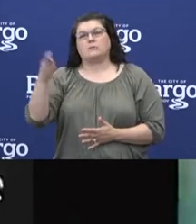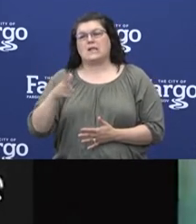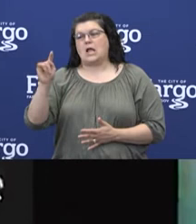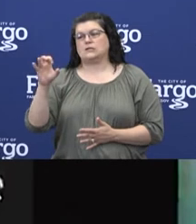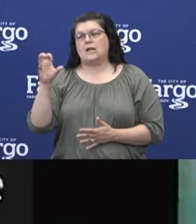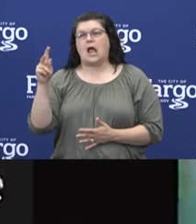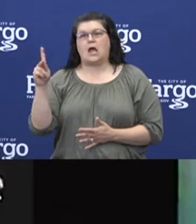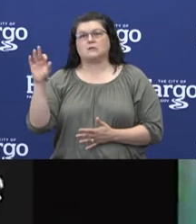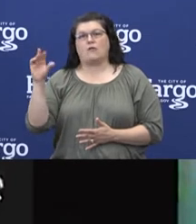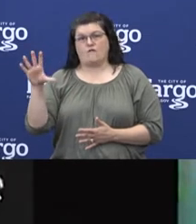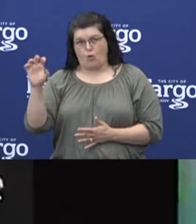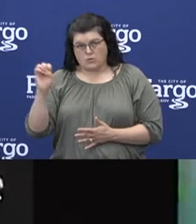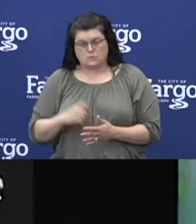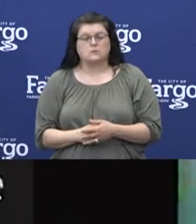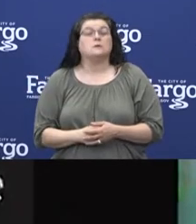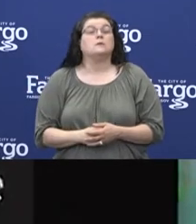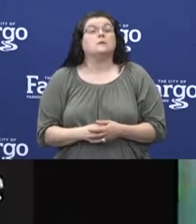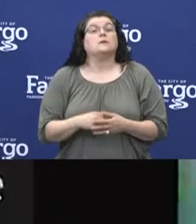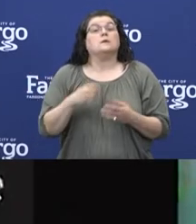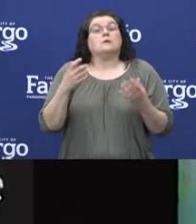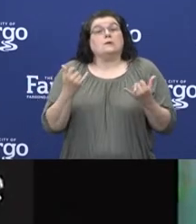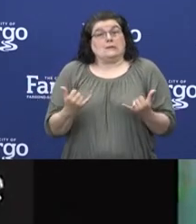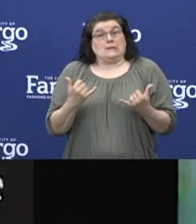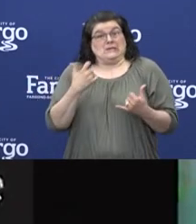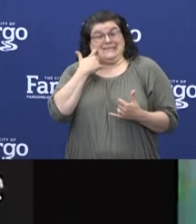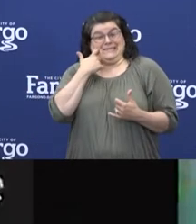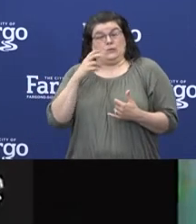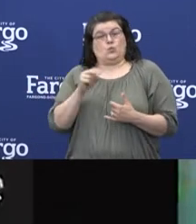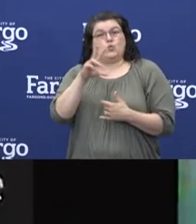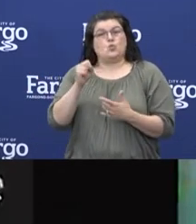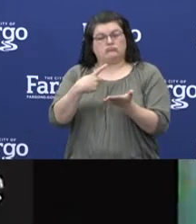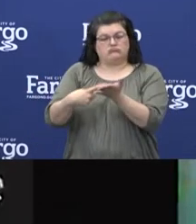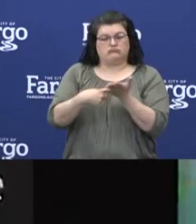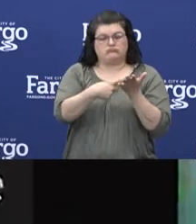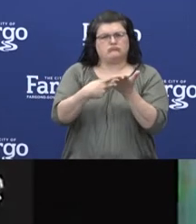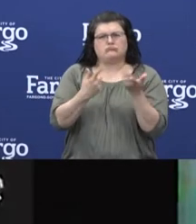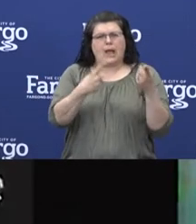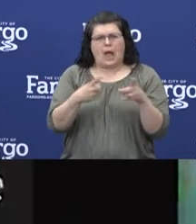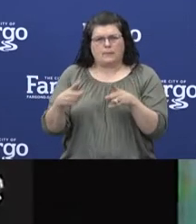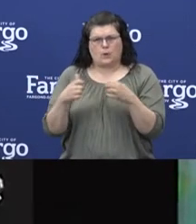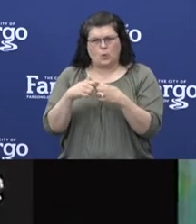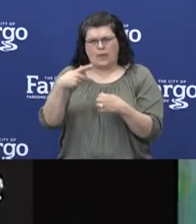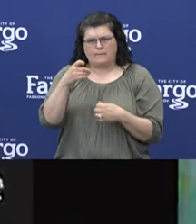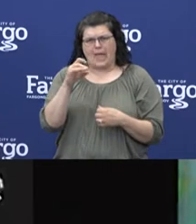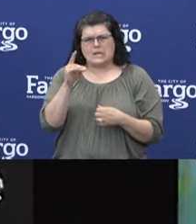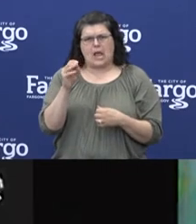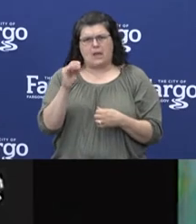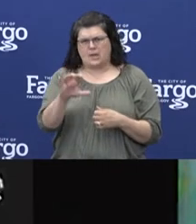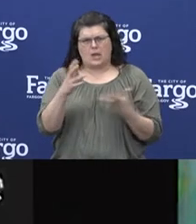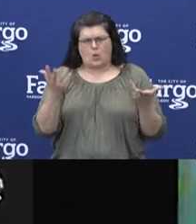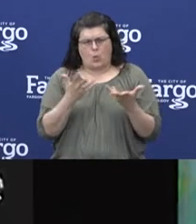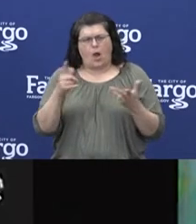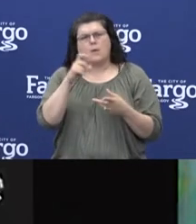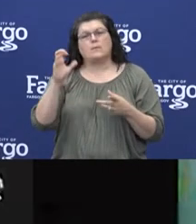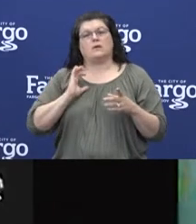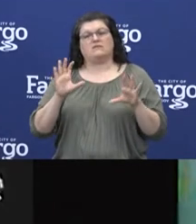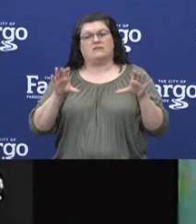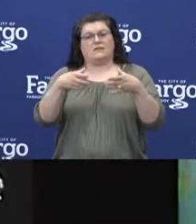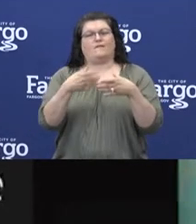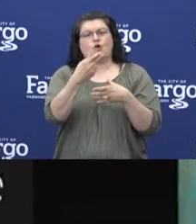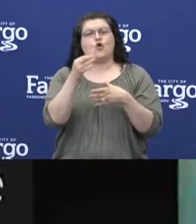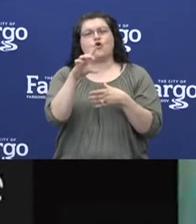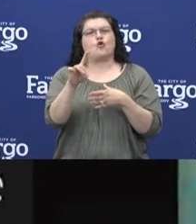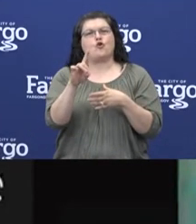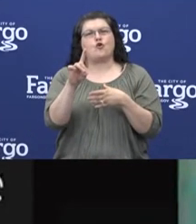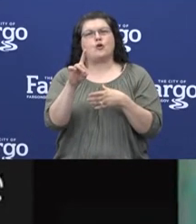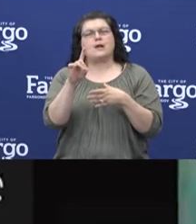There's been a lot of discussion in the news lately on where we're at in this pandemic as a nation, specifically around herd immunity. Experts